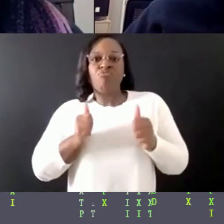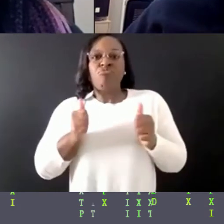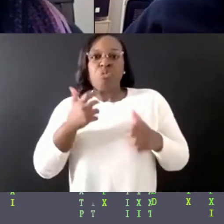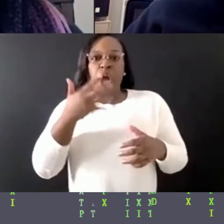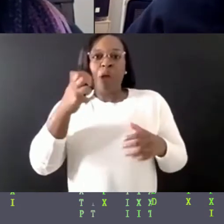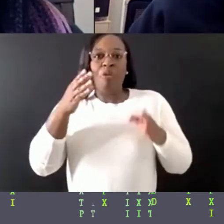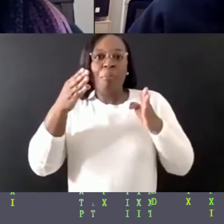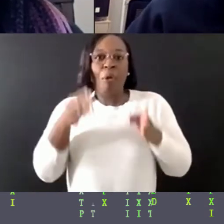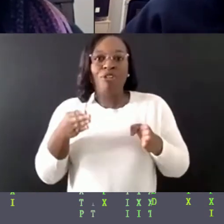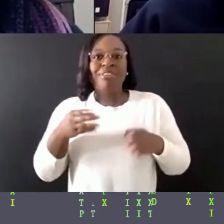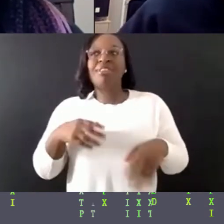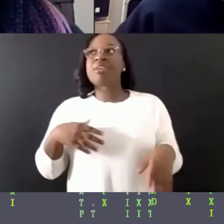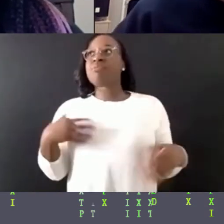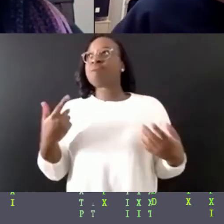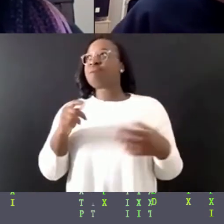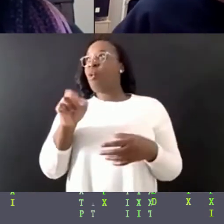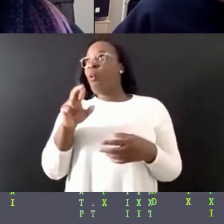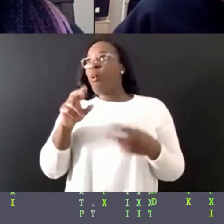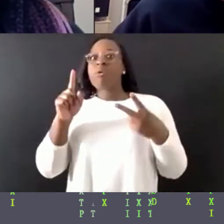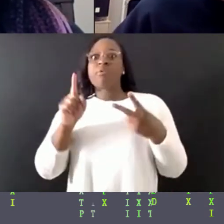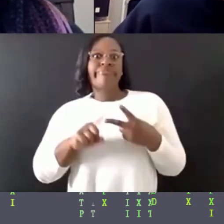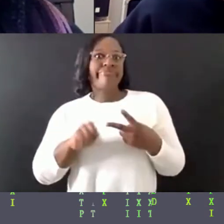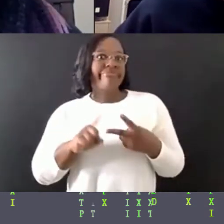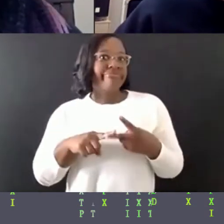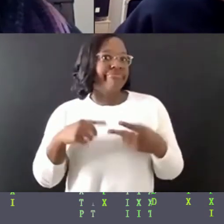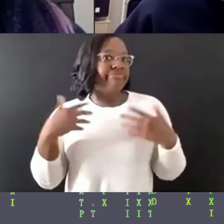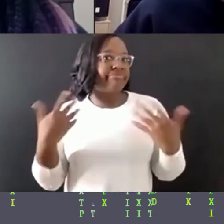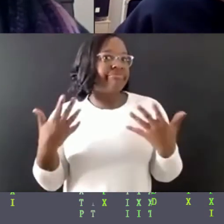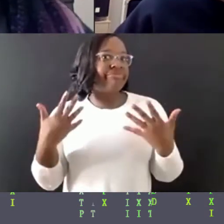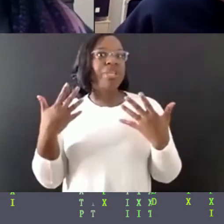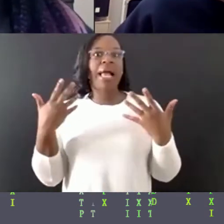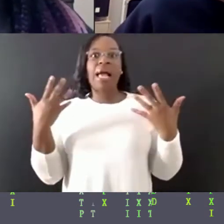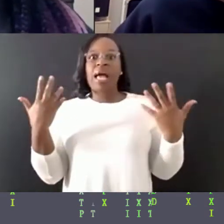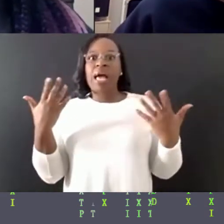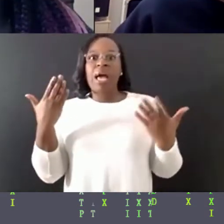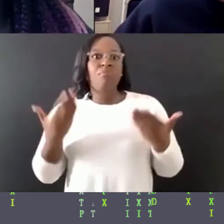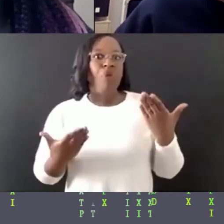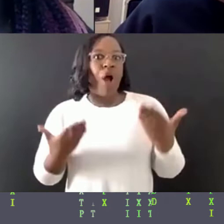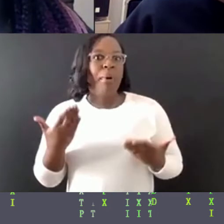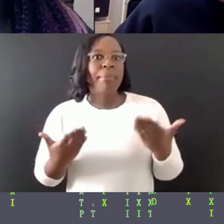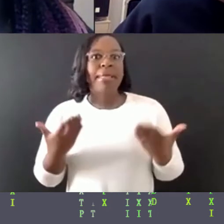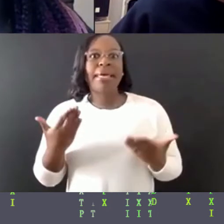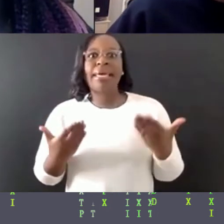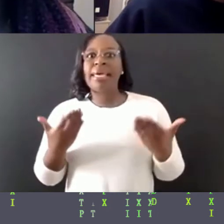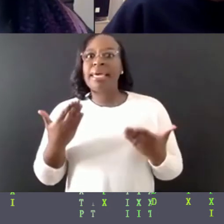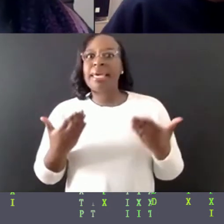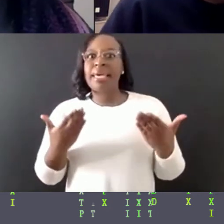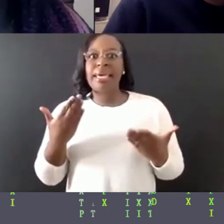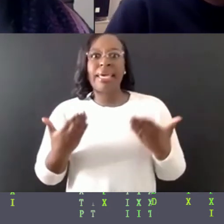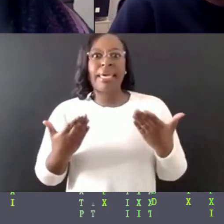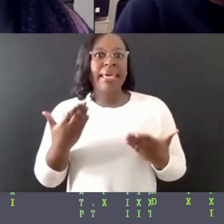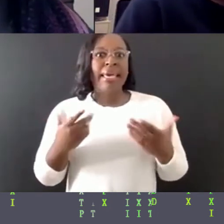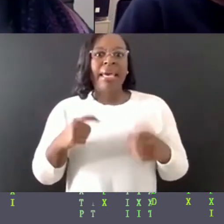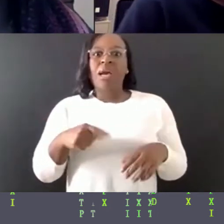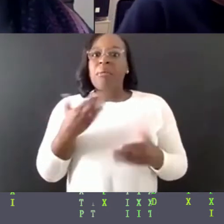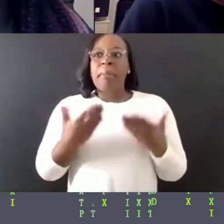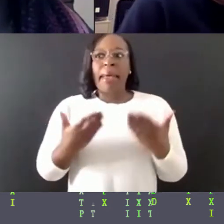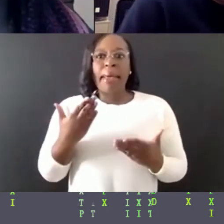probably me yelling about